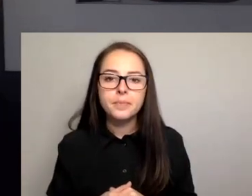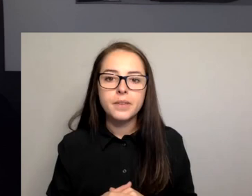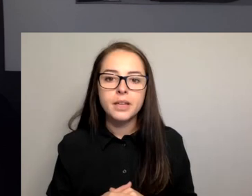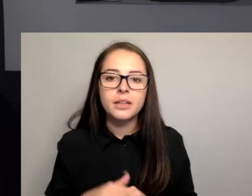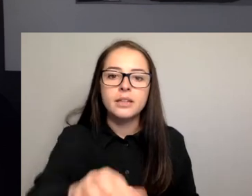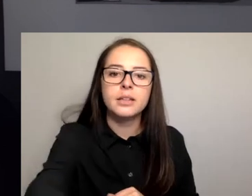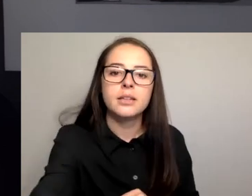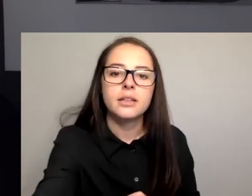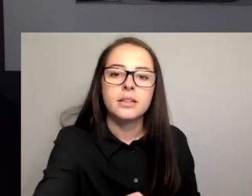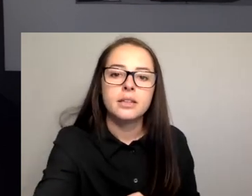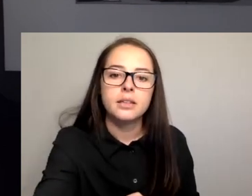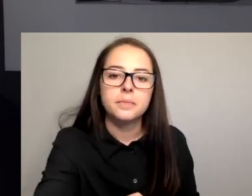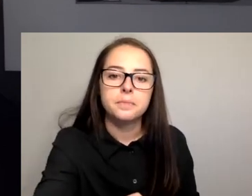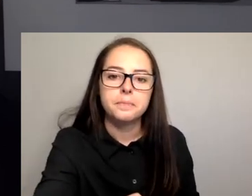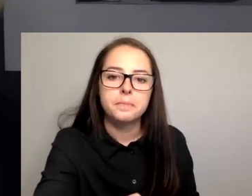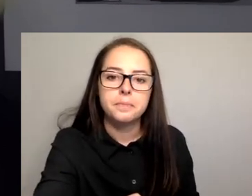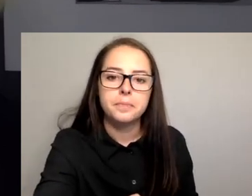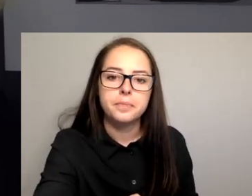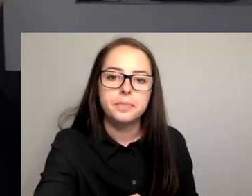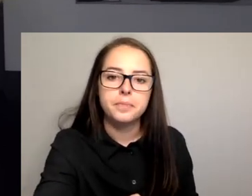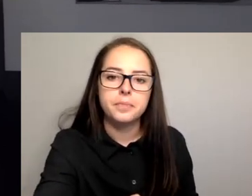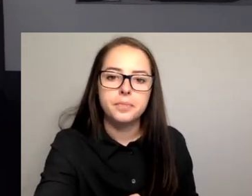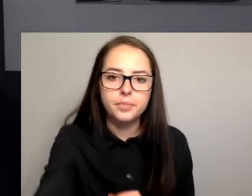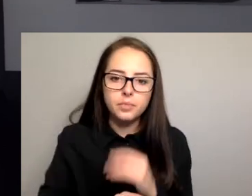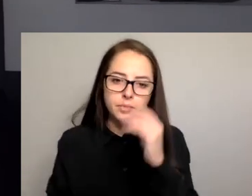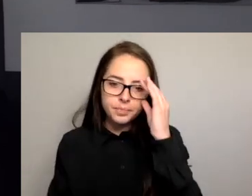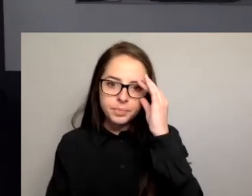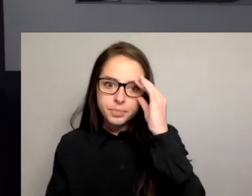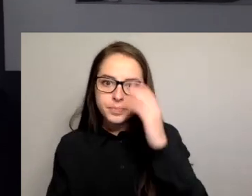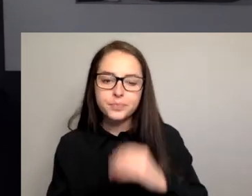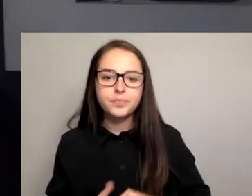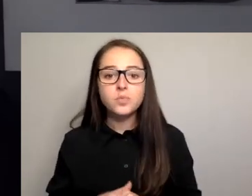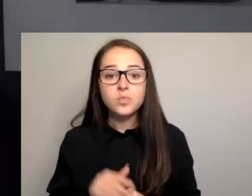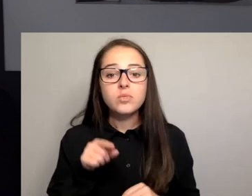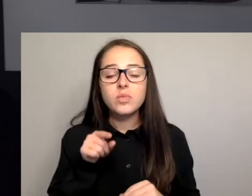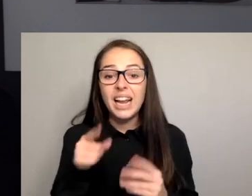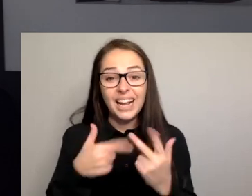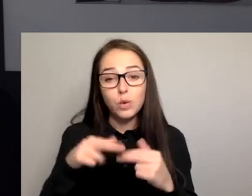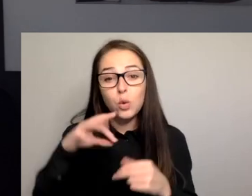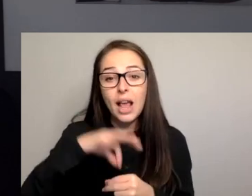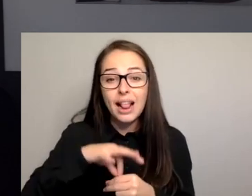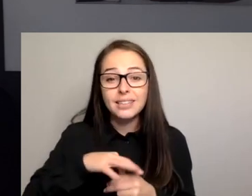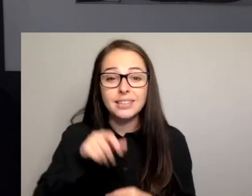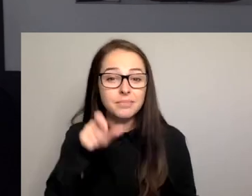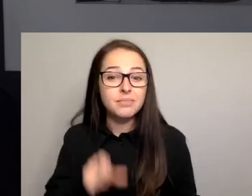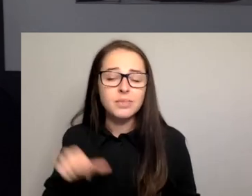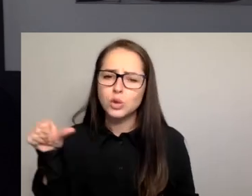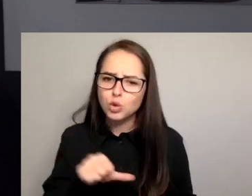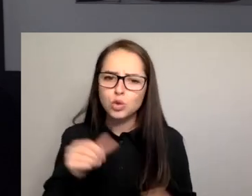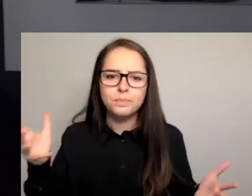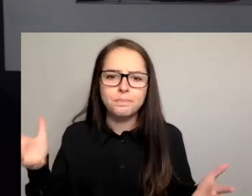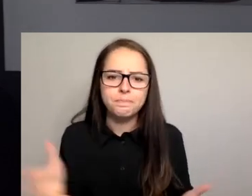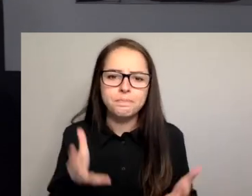an elected member. But finally, I'd like to refer you if you haven't seen it already to the Domestic